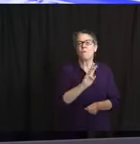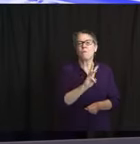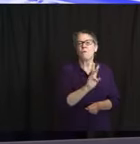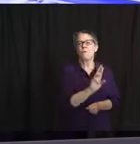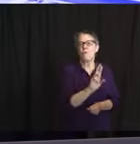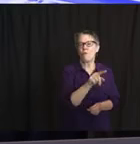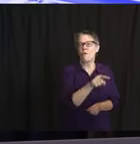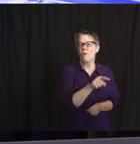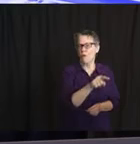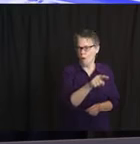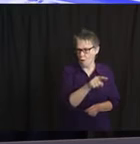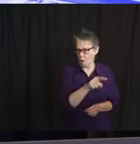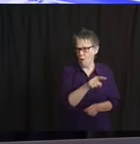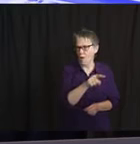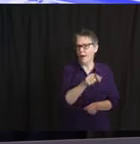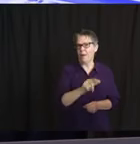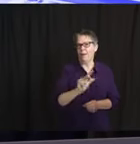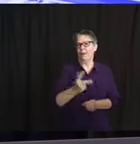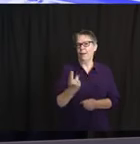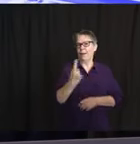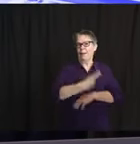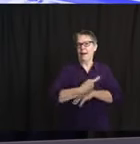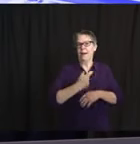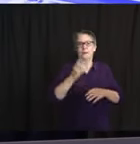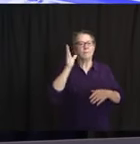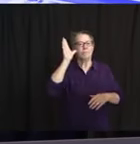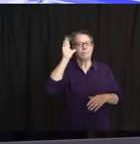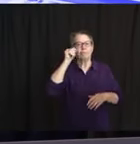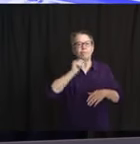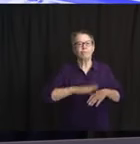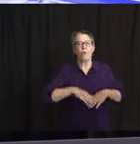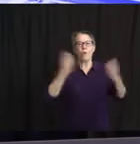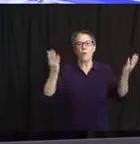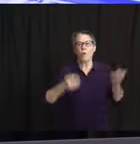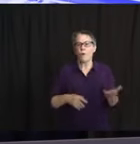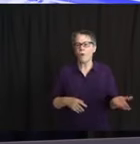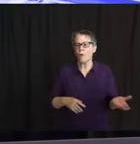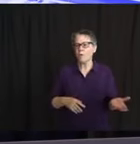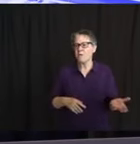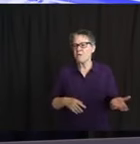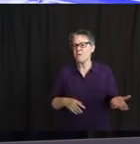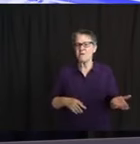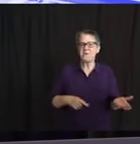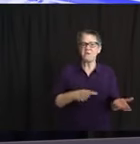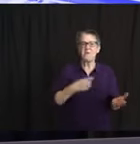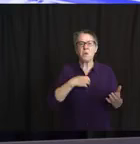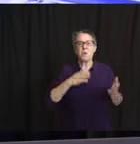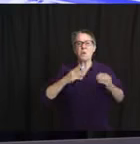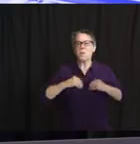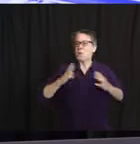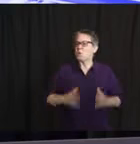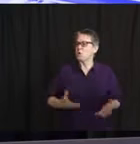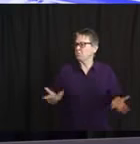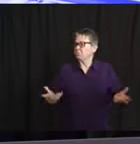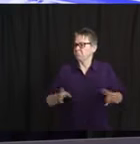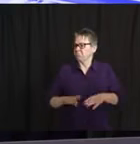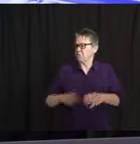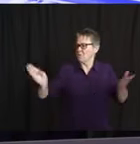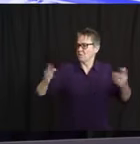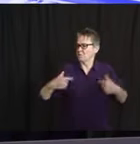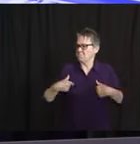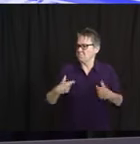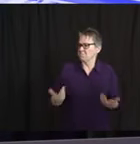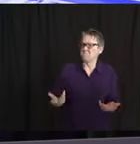perspective, Director Maples and myself were on a call this morning with the U.S. Attorney's Office, all of our federal partners from Secret